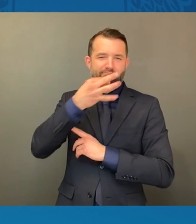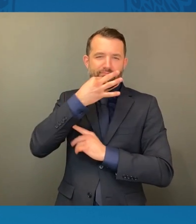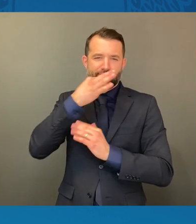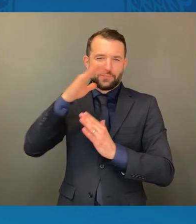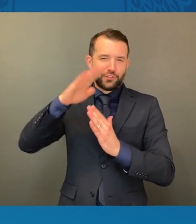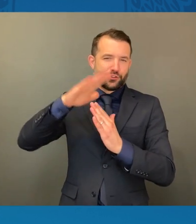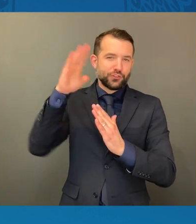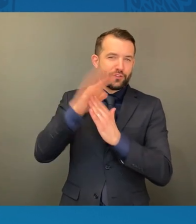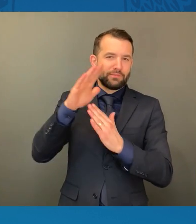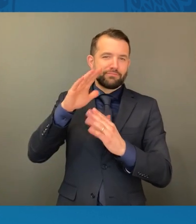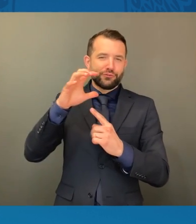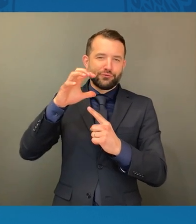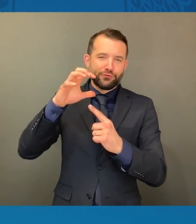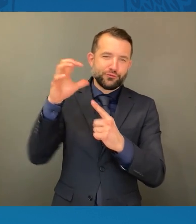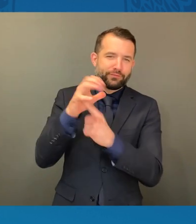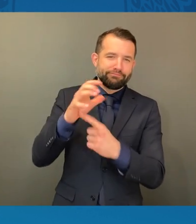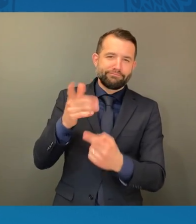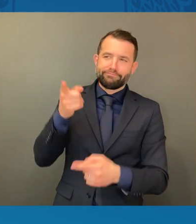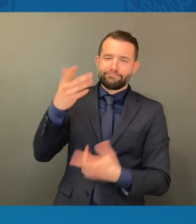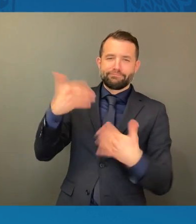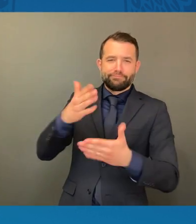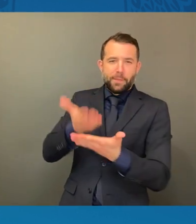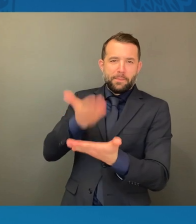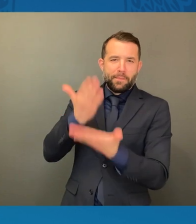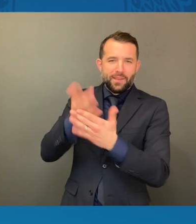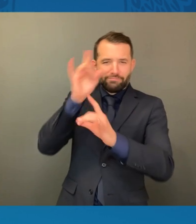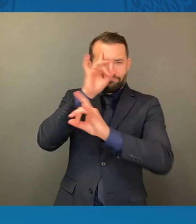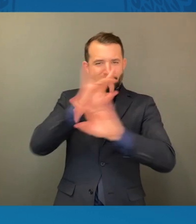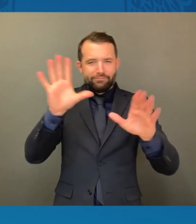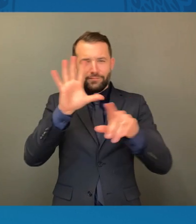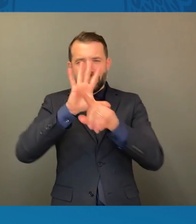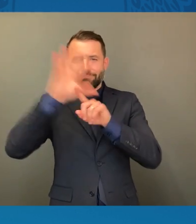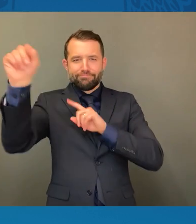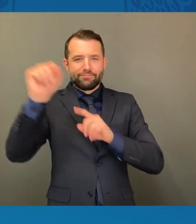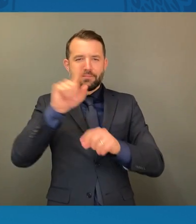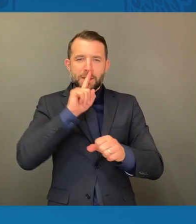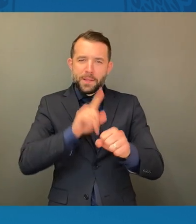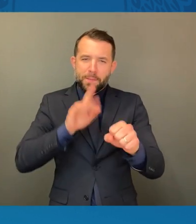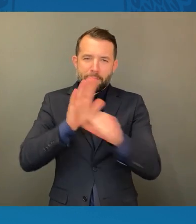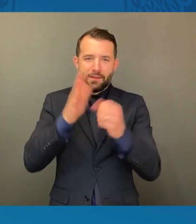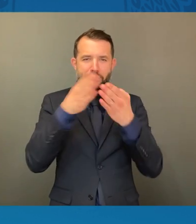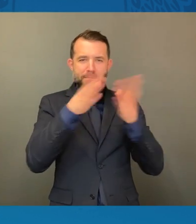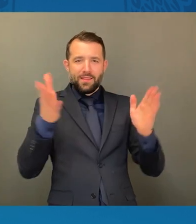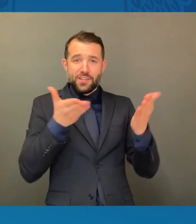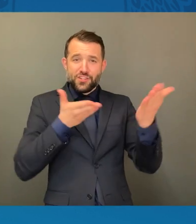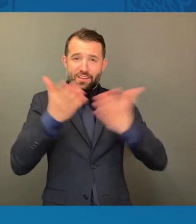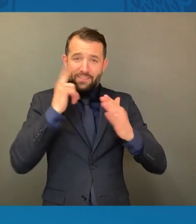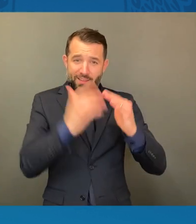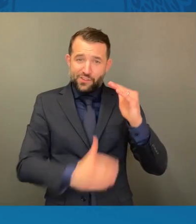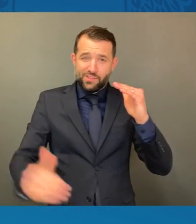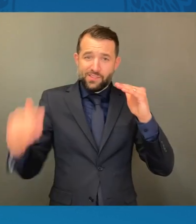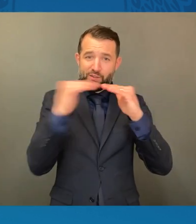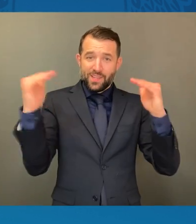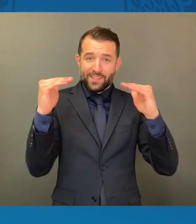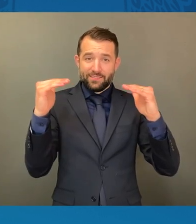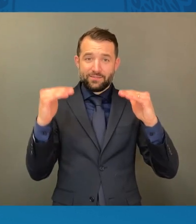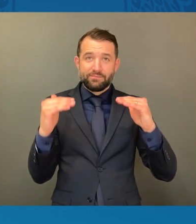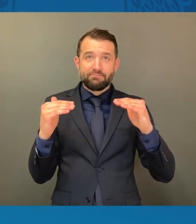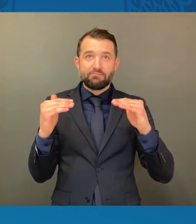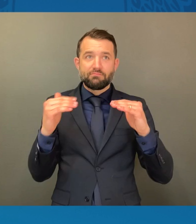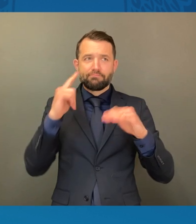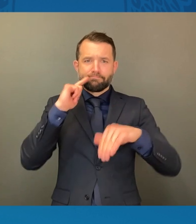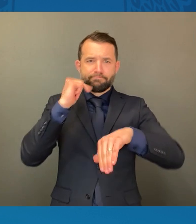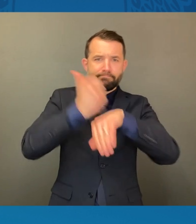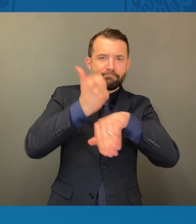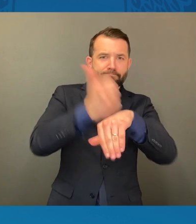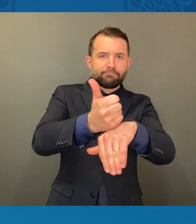a record that proves her commitment, not only to public service, but to equal justice and equal rights. And